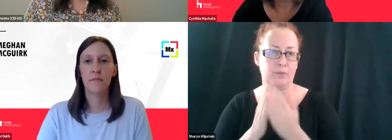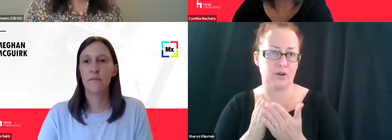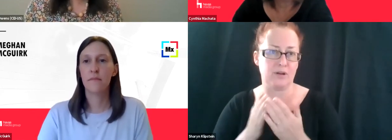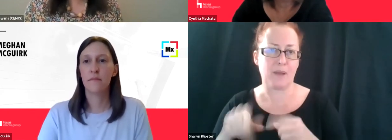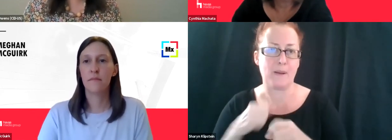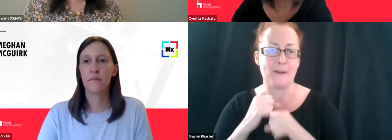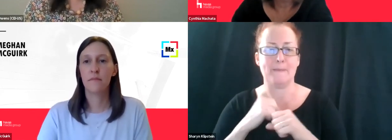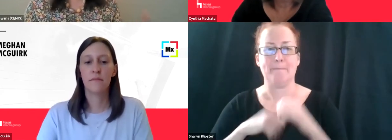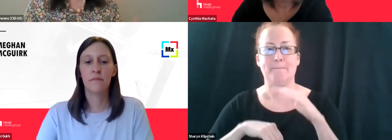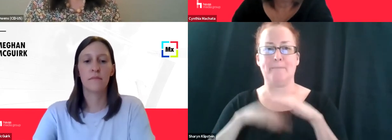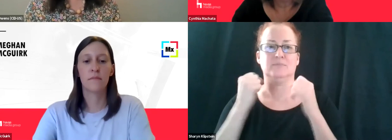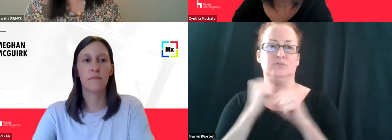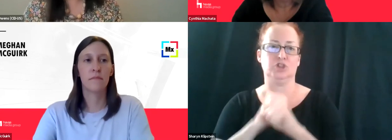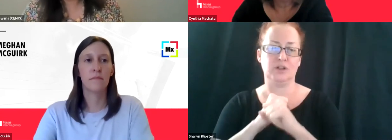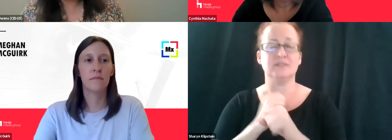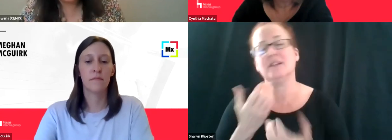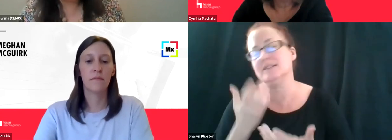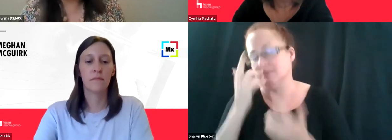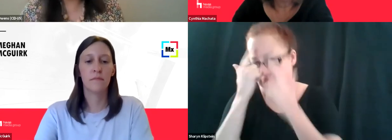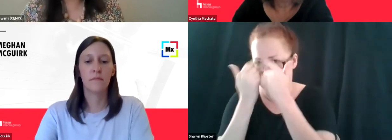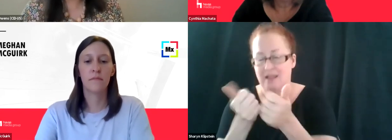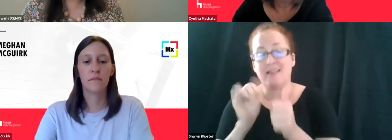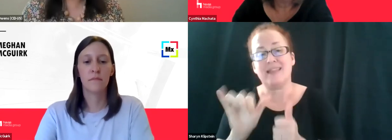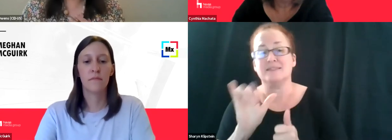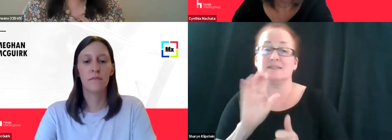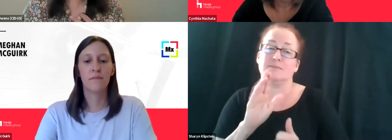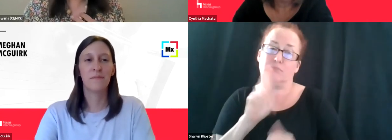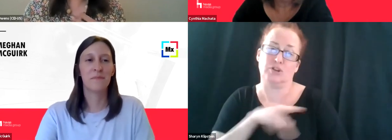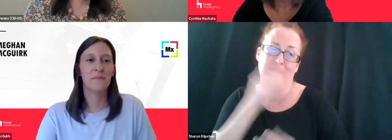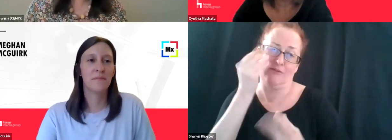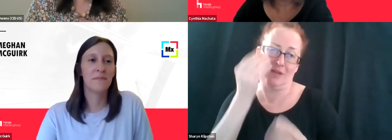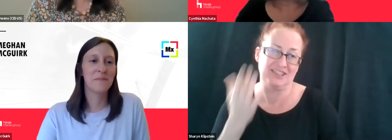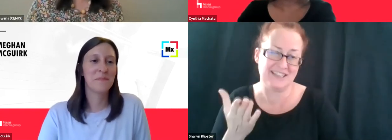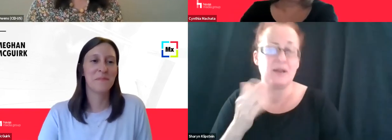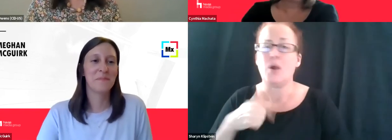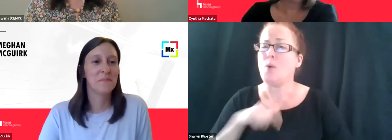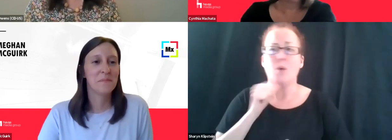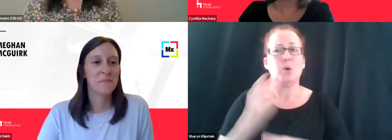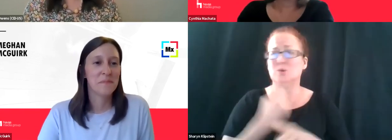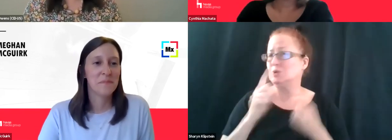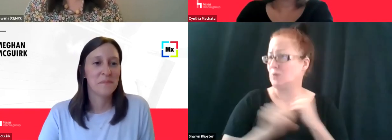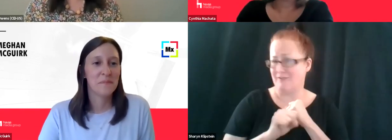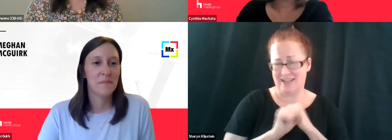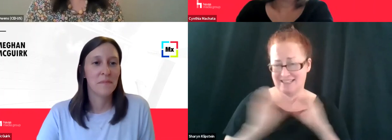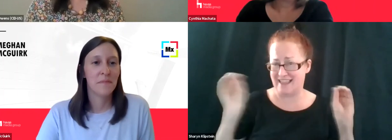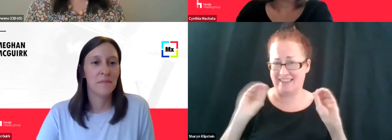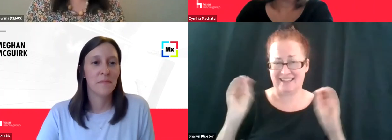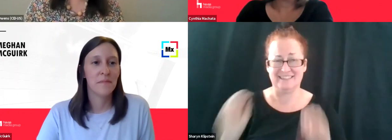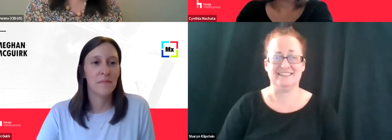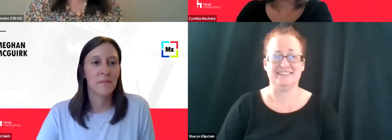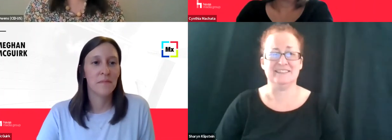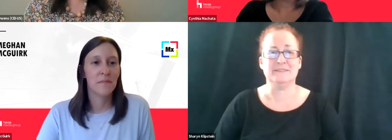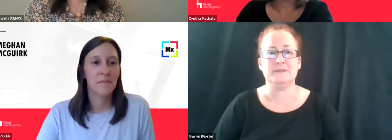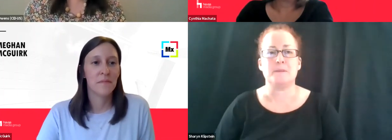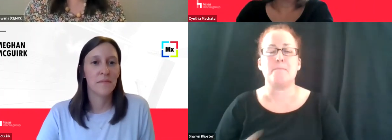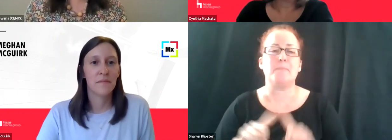you know, it's optional, but go ahead and that's a piece of personal information. We're not going to advertise anything, um, to you for leaving it, but